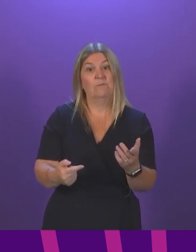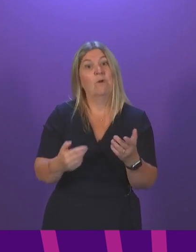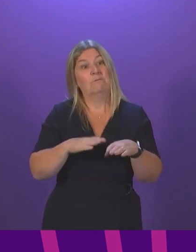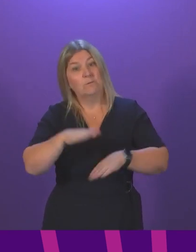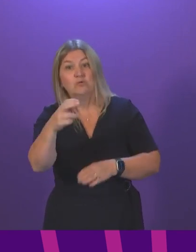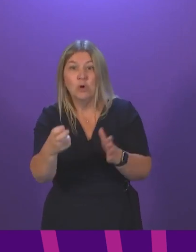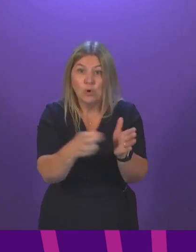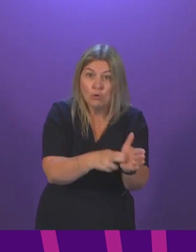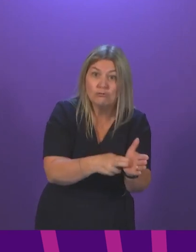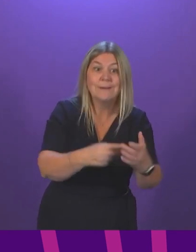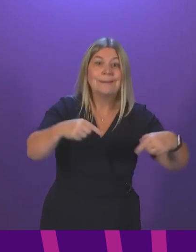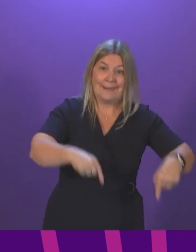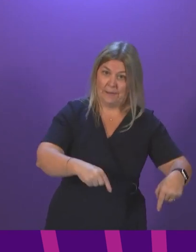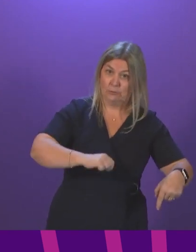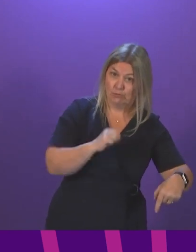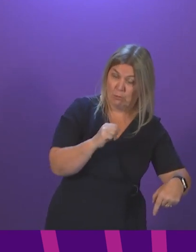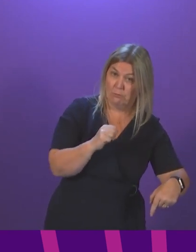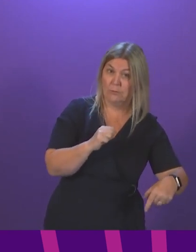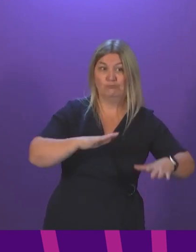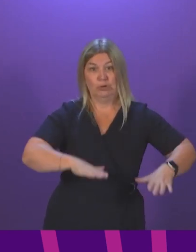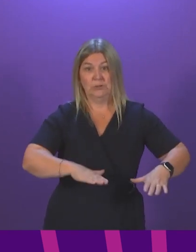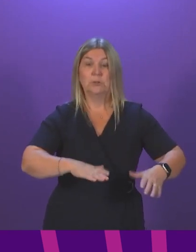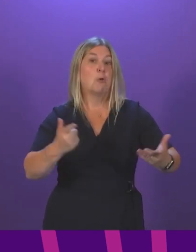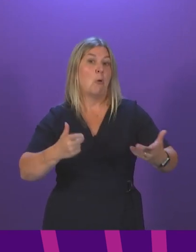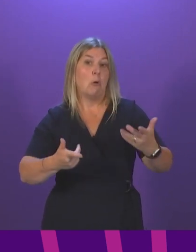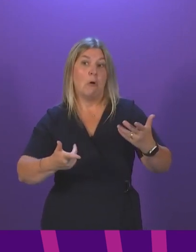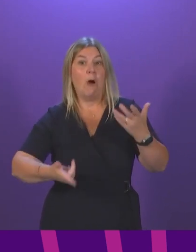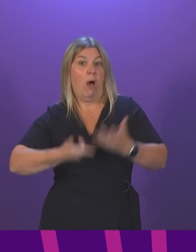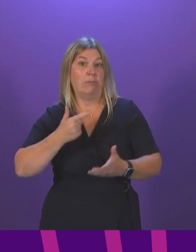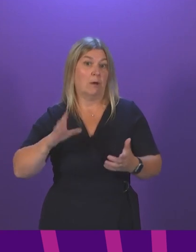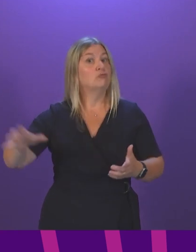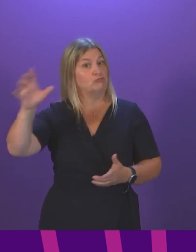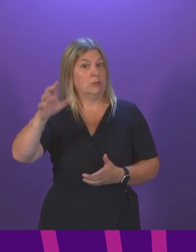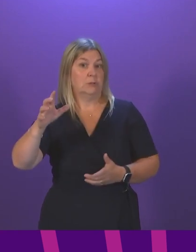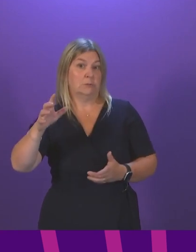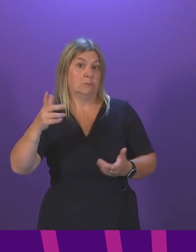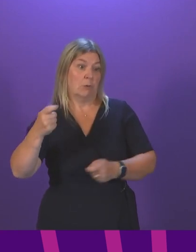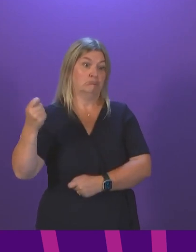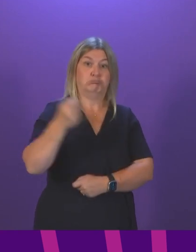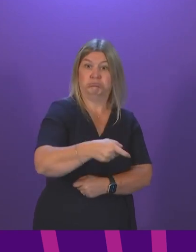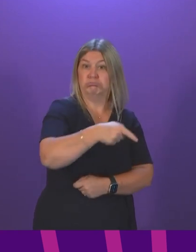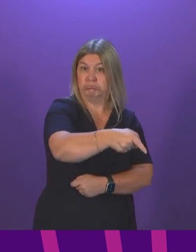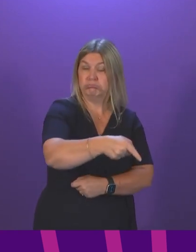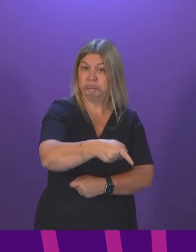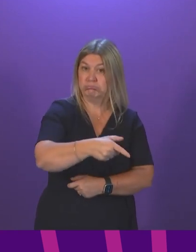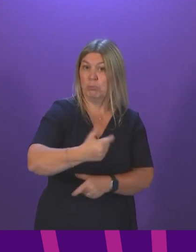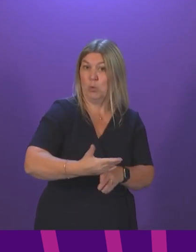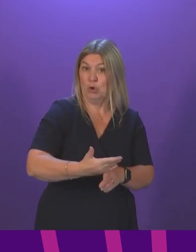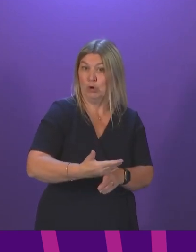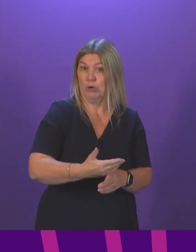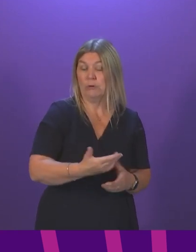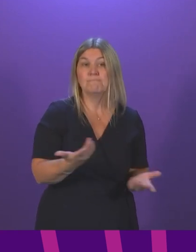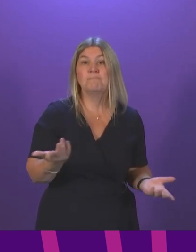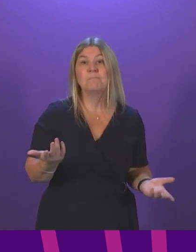domestically and further afield in future. And we will continue to support the Yard in that vital work. But let's be in no doubt,